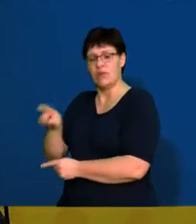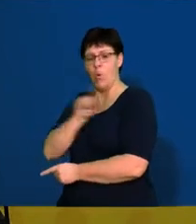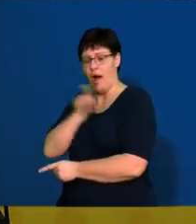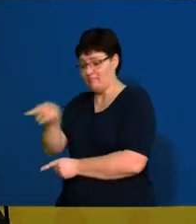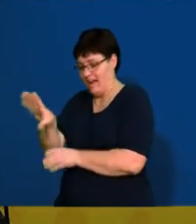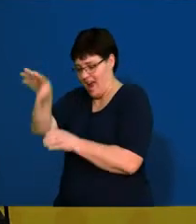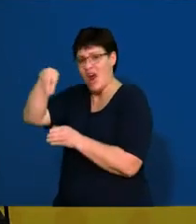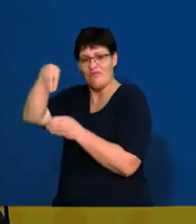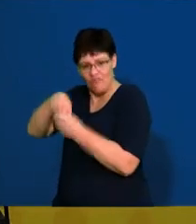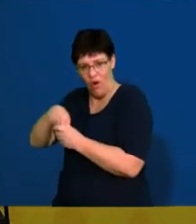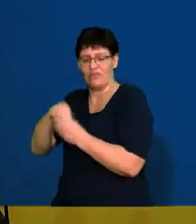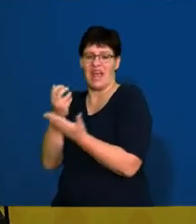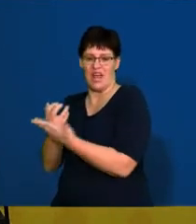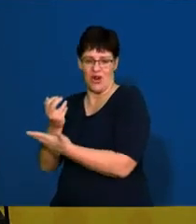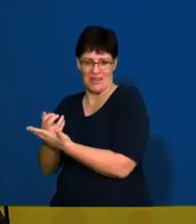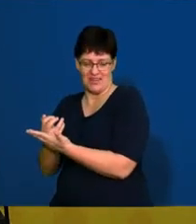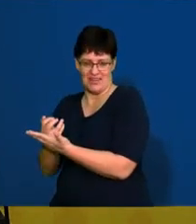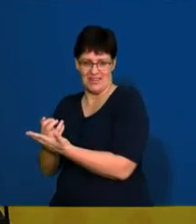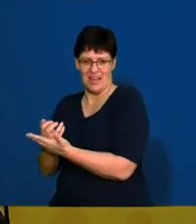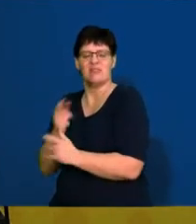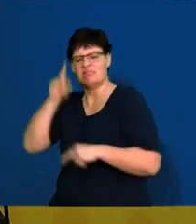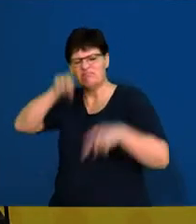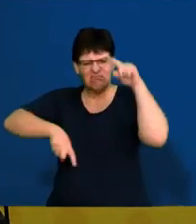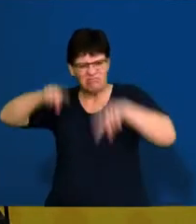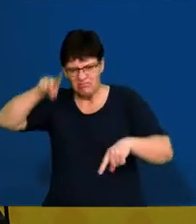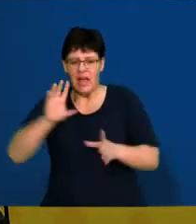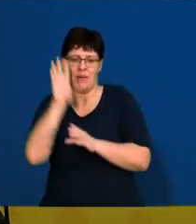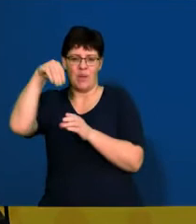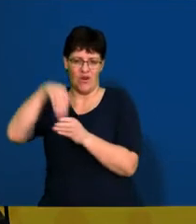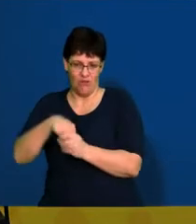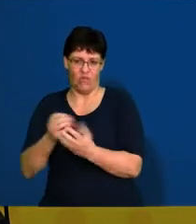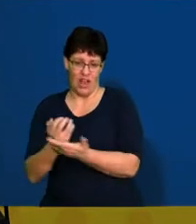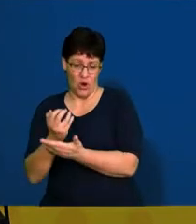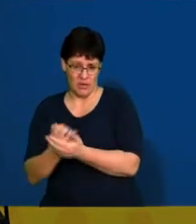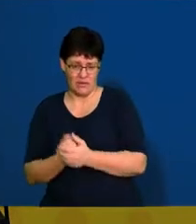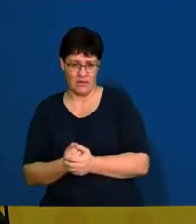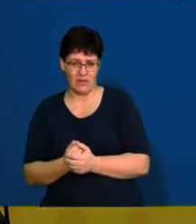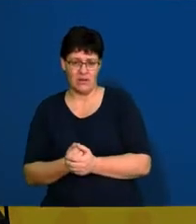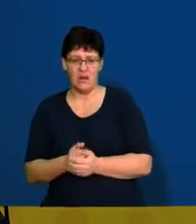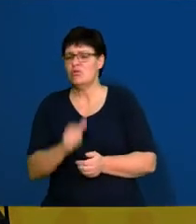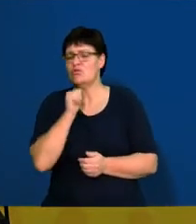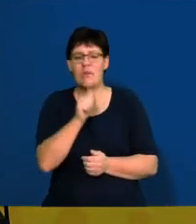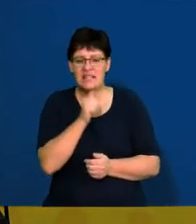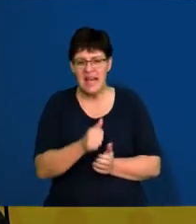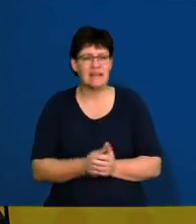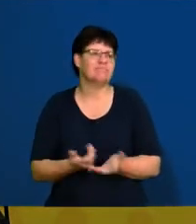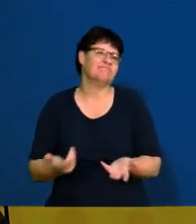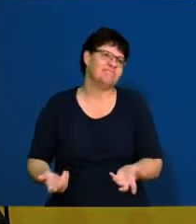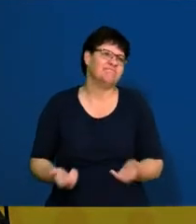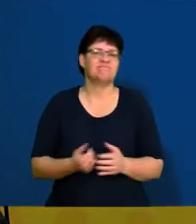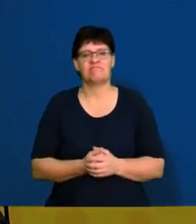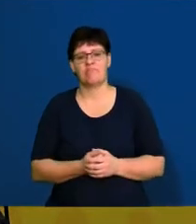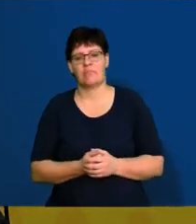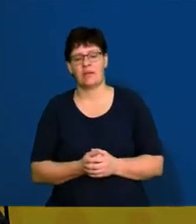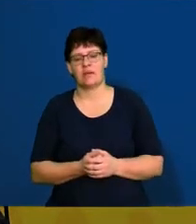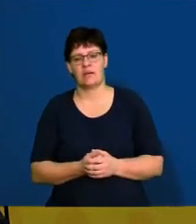part in the economy. And there's various ways that they can take part in the economy. So even though there could be, when